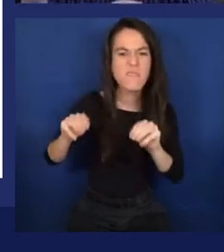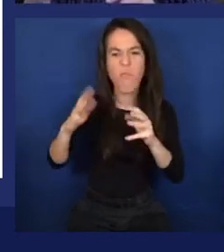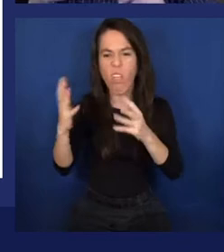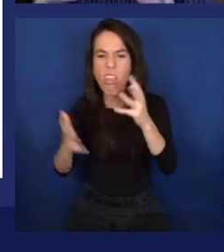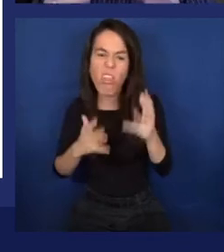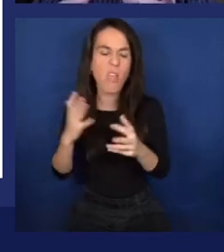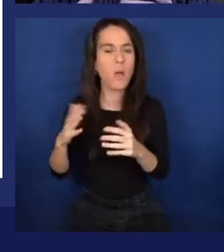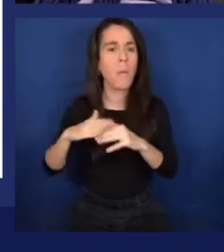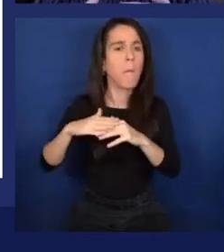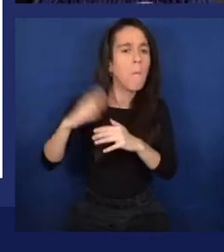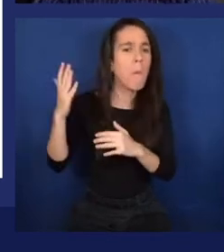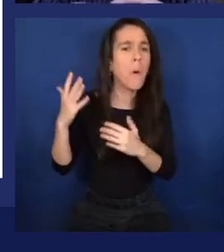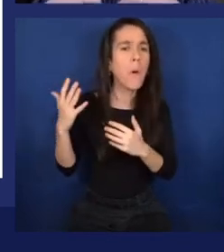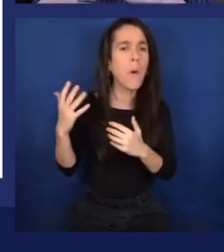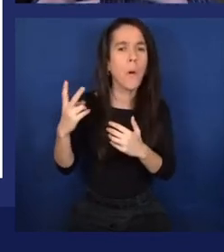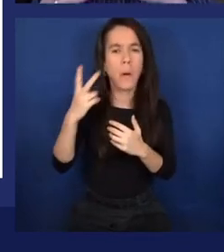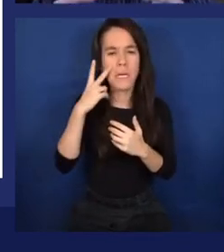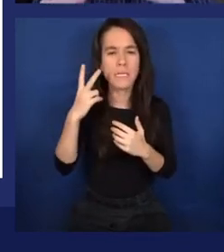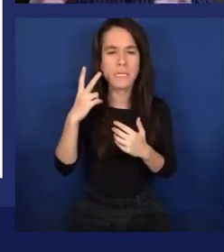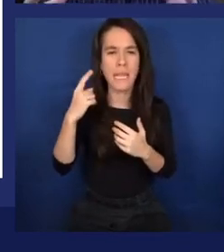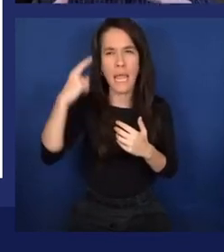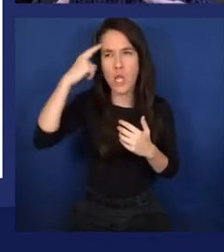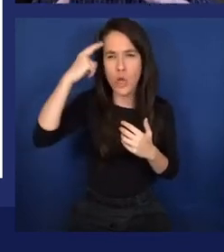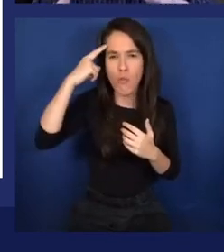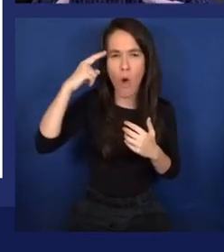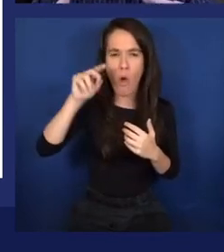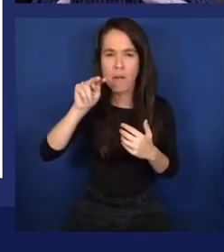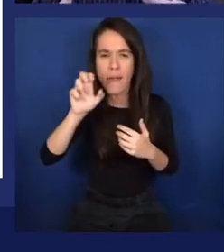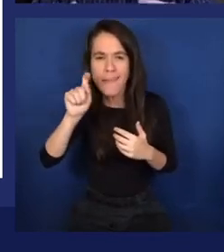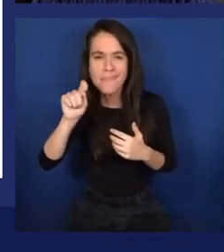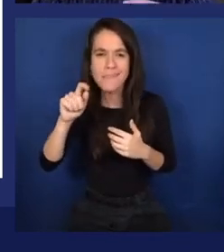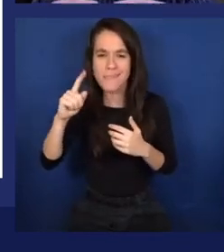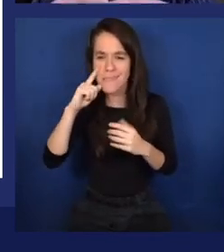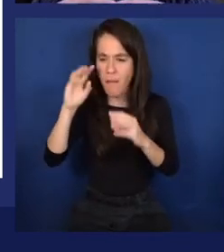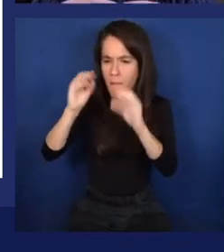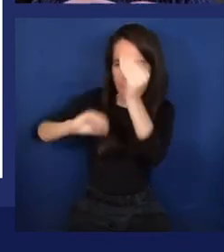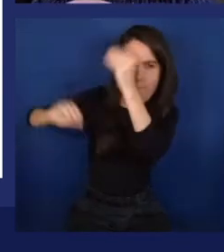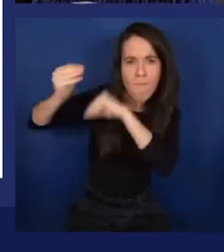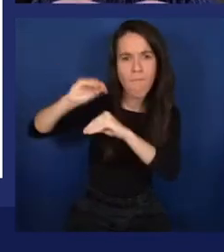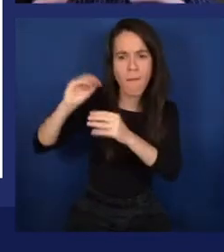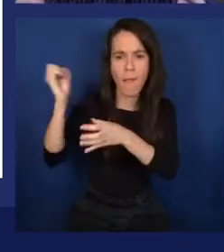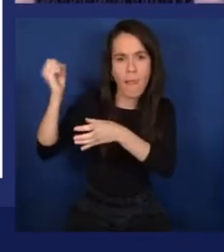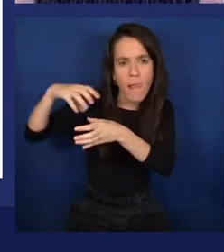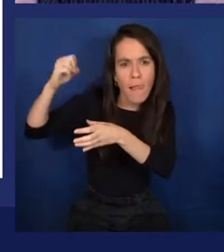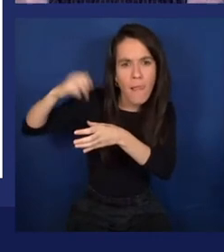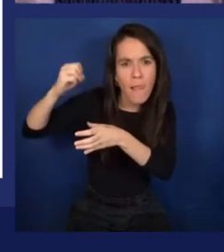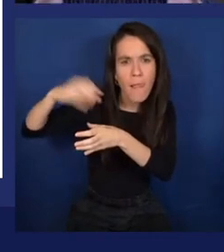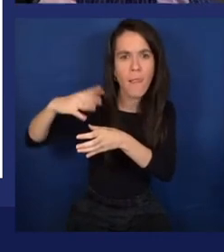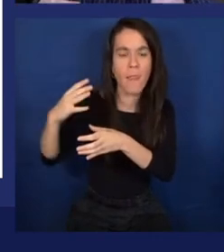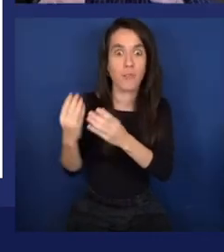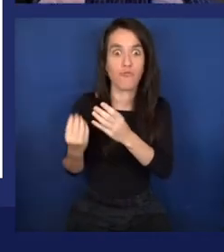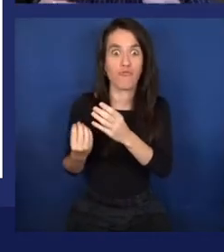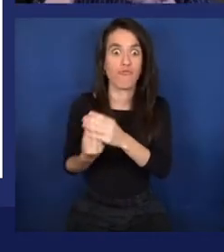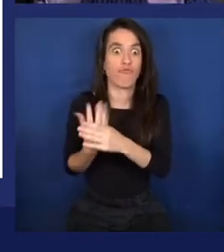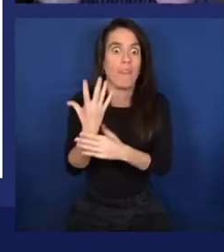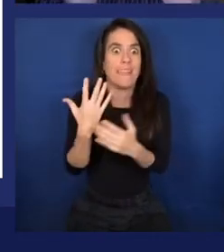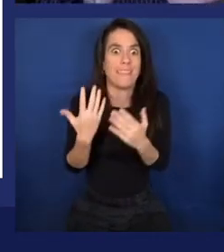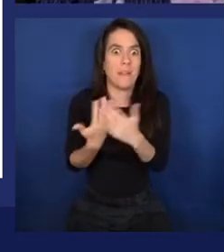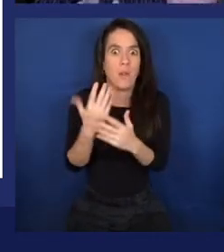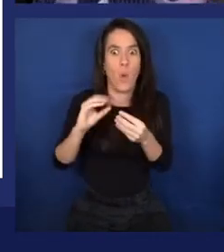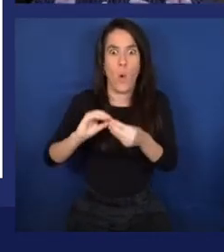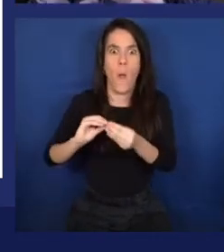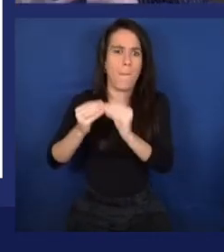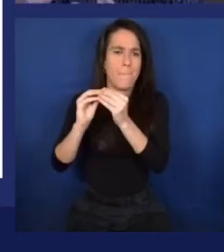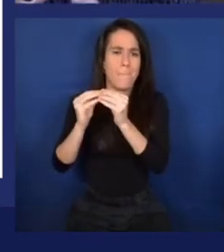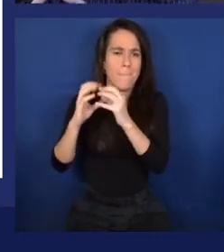into the neural net models, object and inherited models that created their own complexities in the sense that they